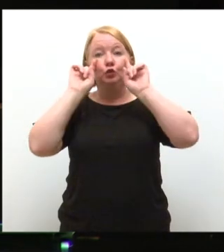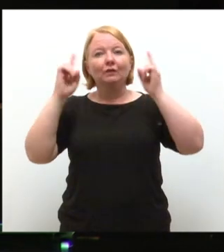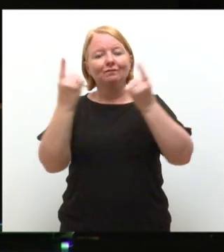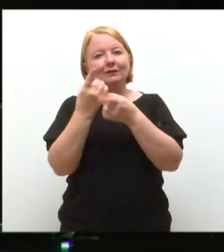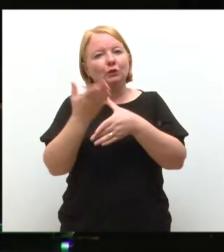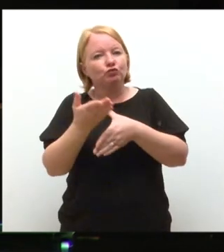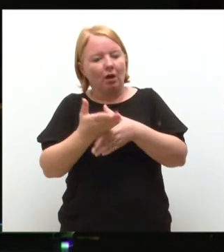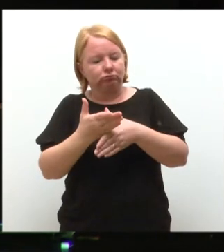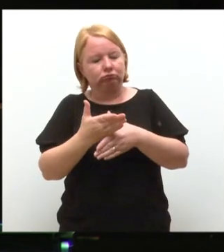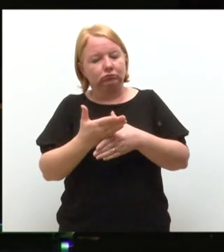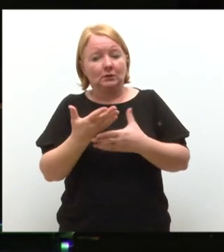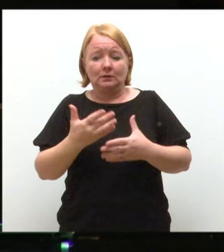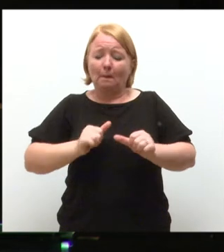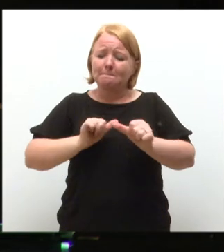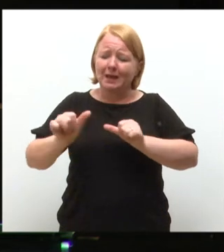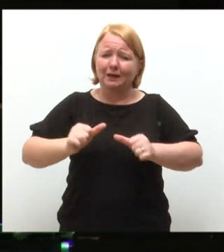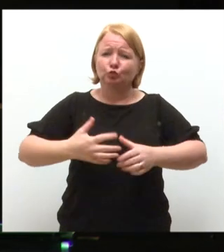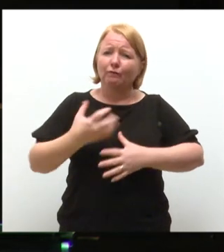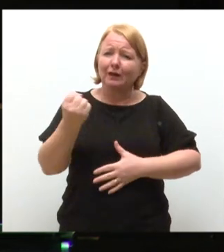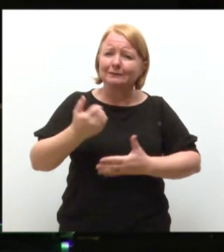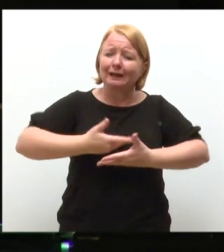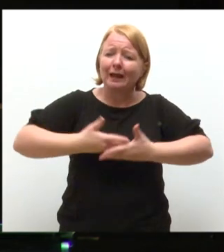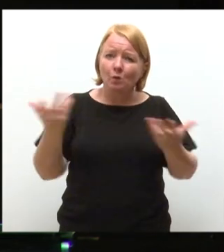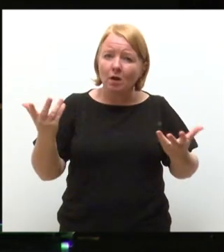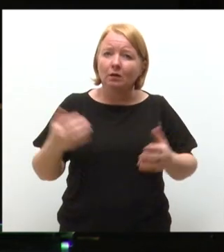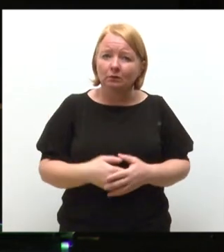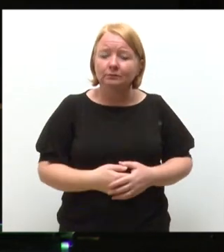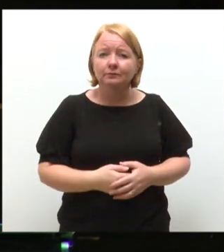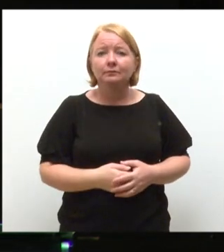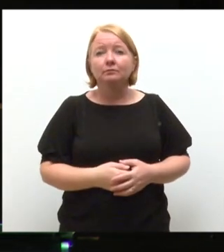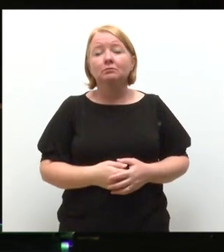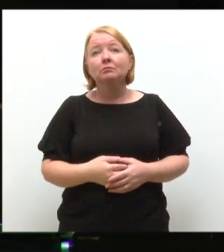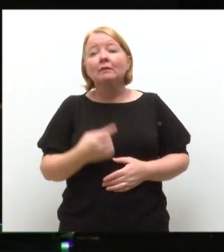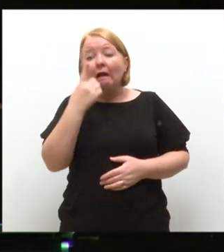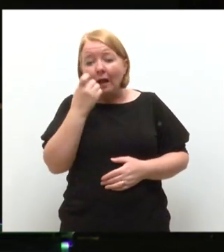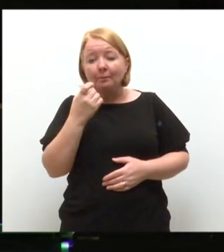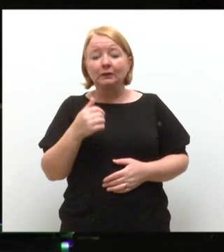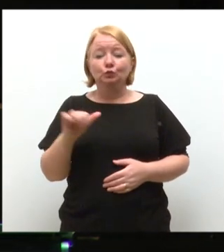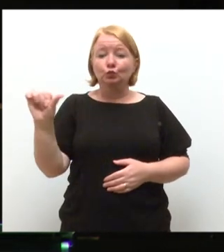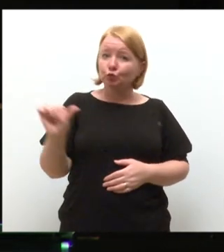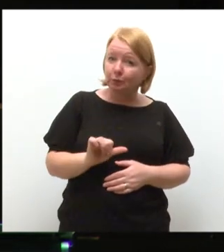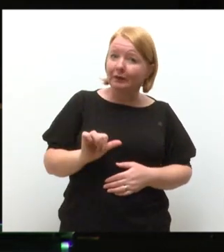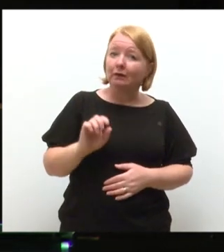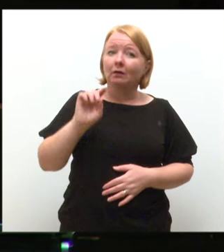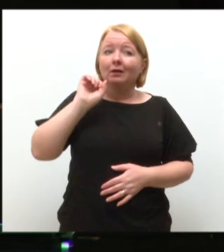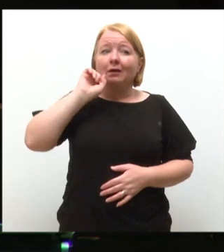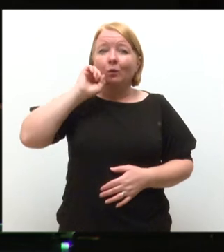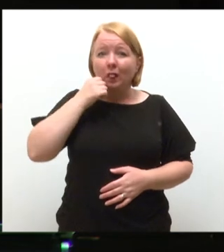university career that is among the very best you will find anywhere. These can be, should be, and I hope will be,